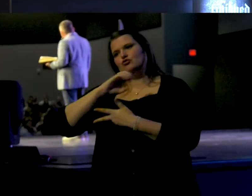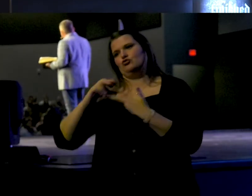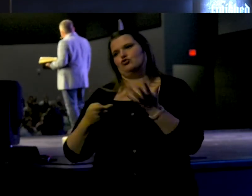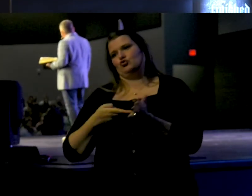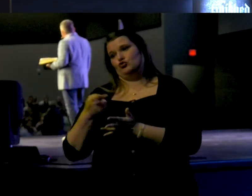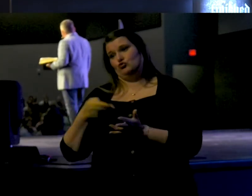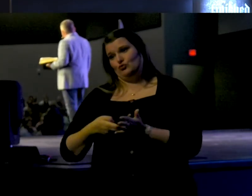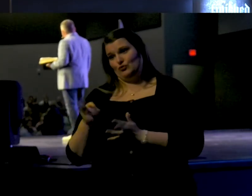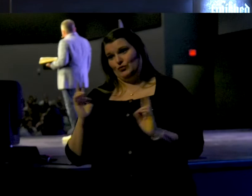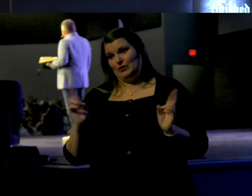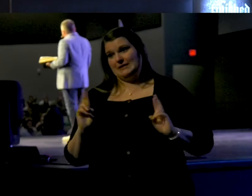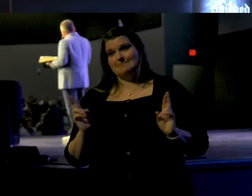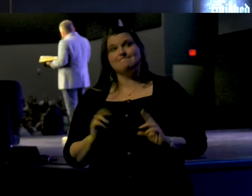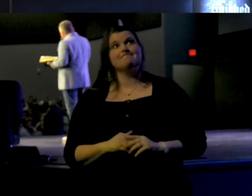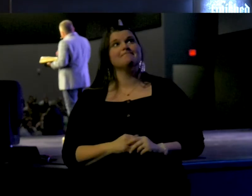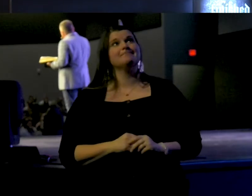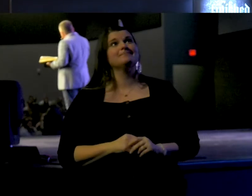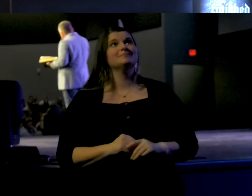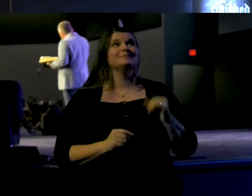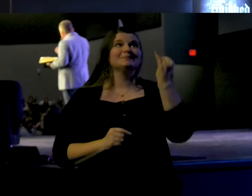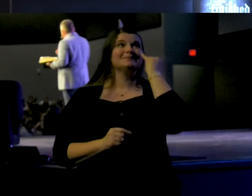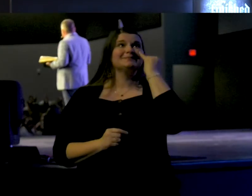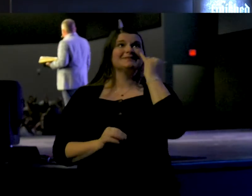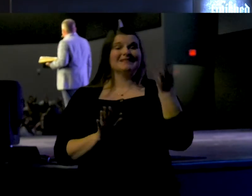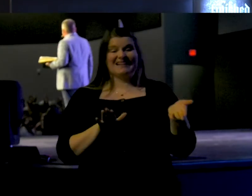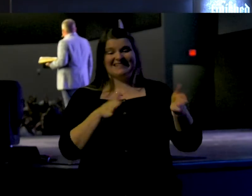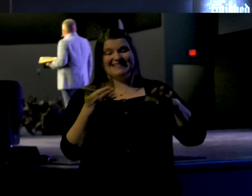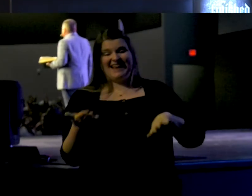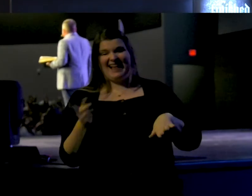Here they are. If death is